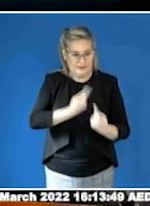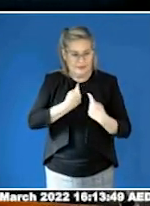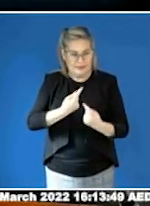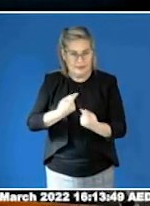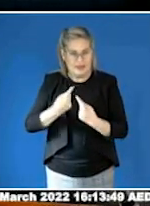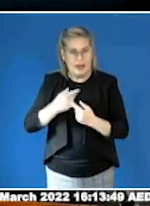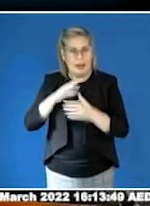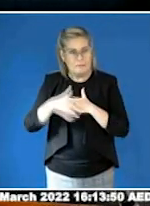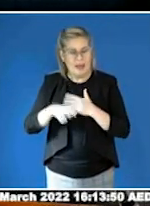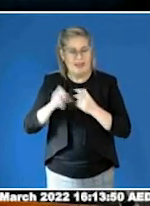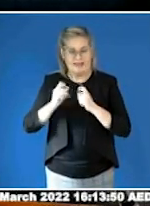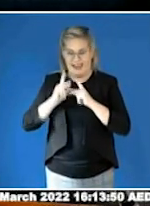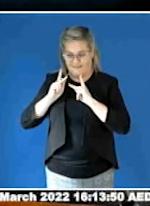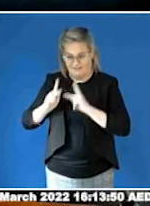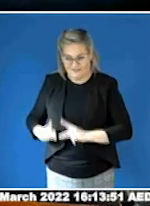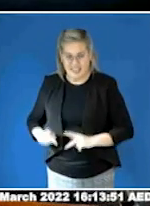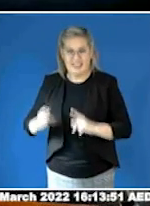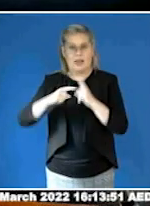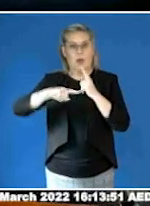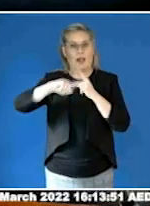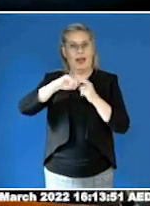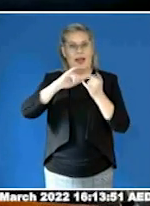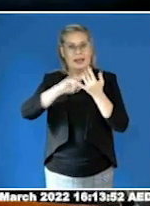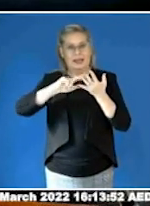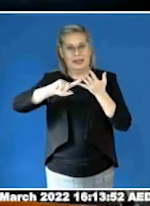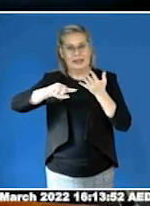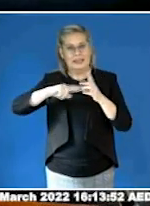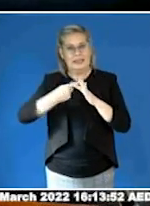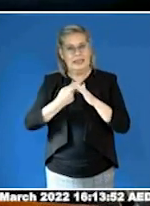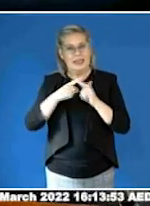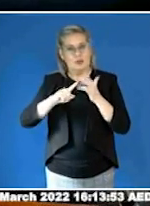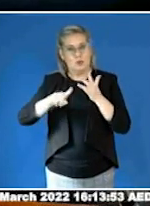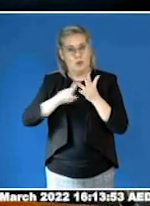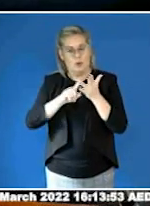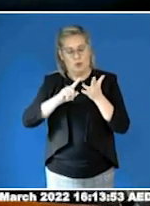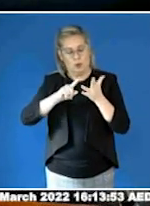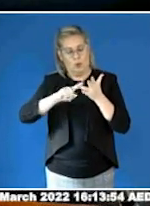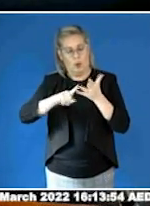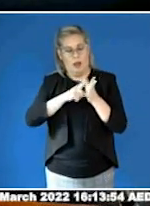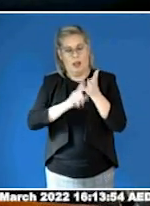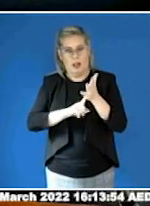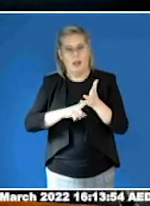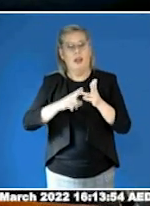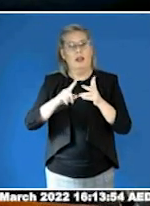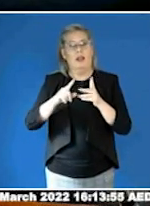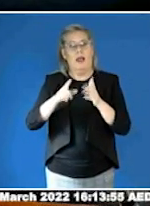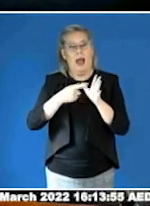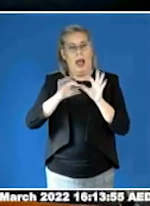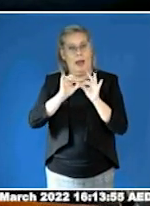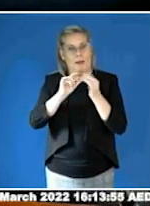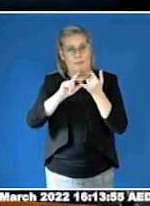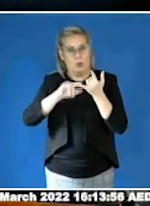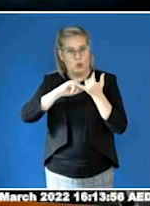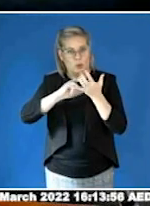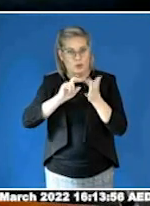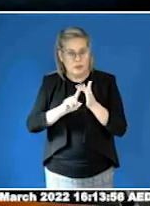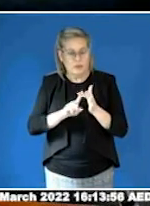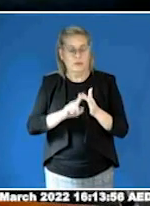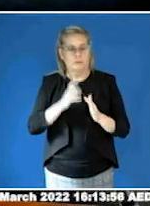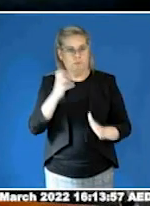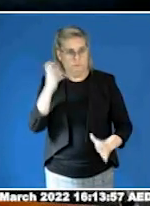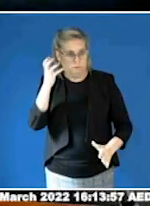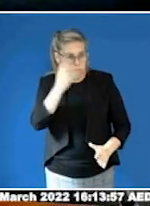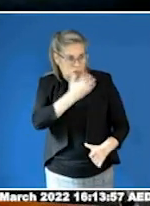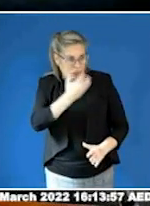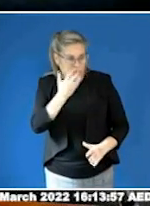sexual abuse. The survey has been important in the work that you do to